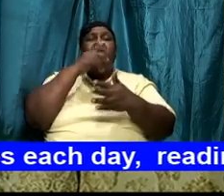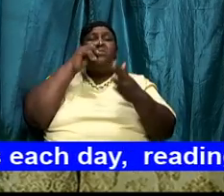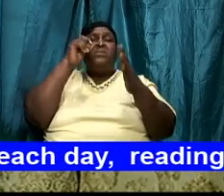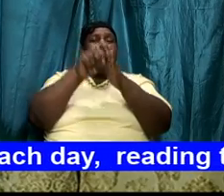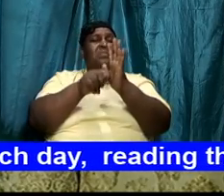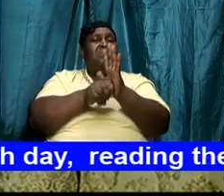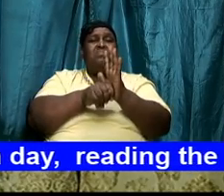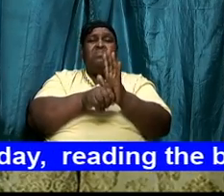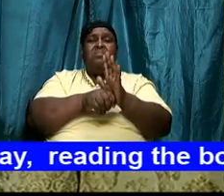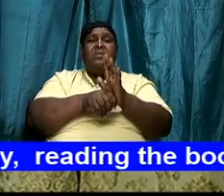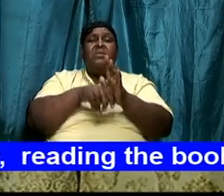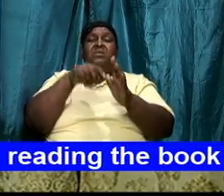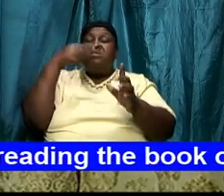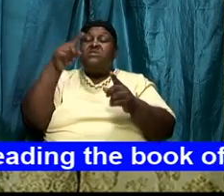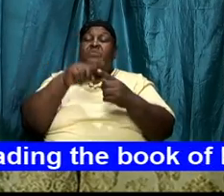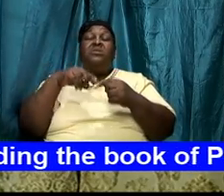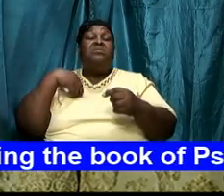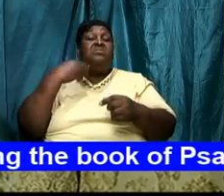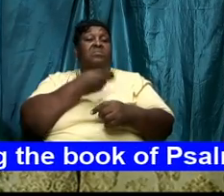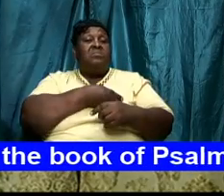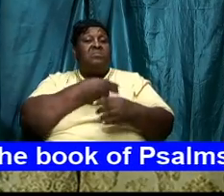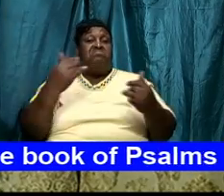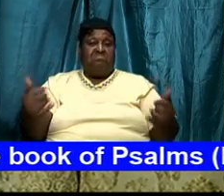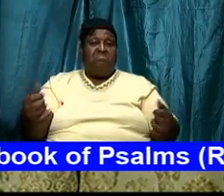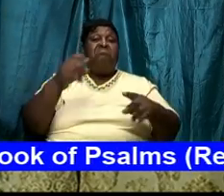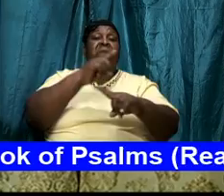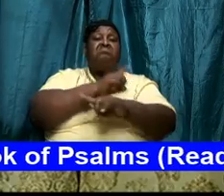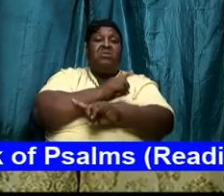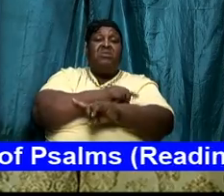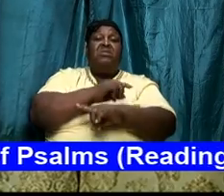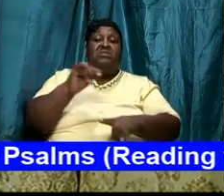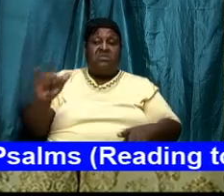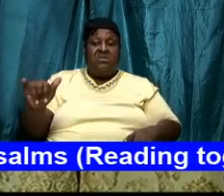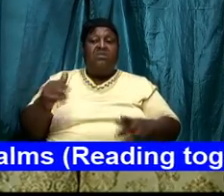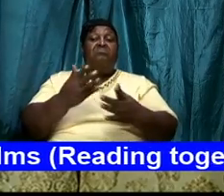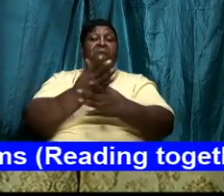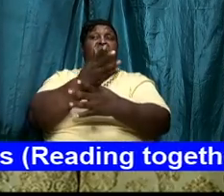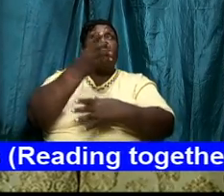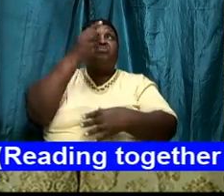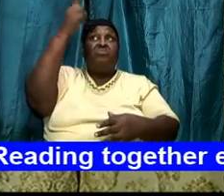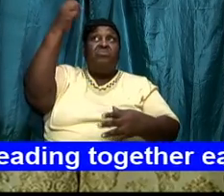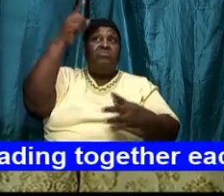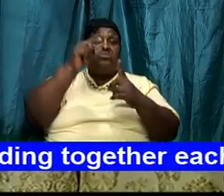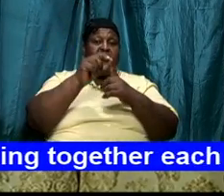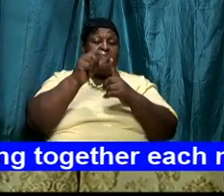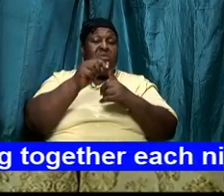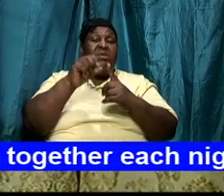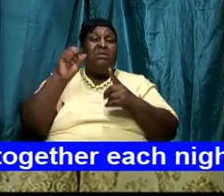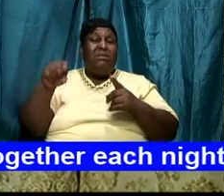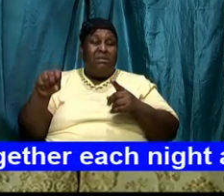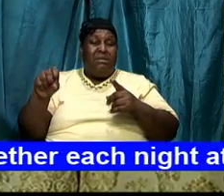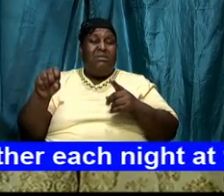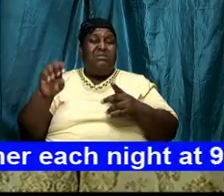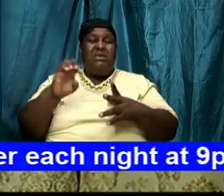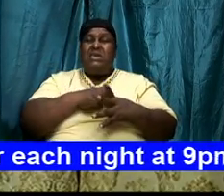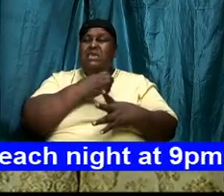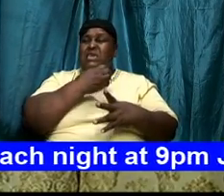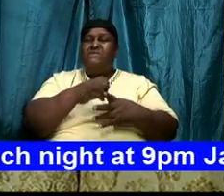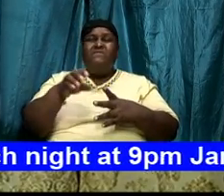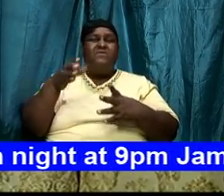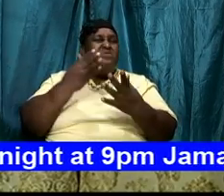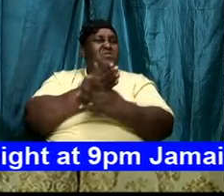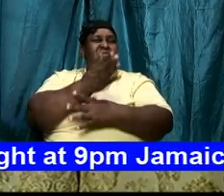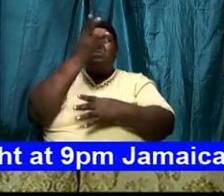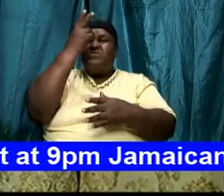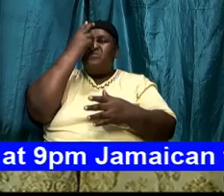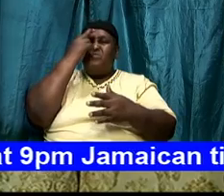to us today still through his words yes even through dreams and